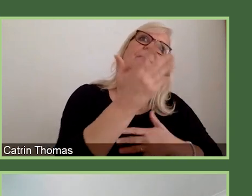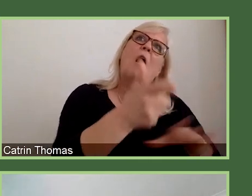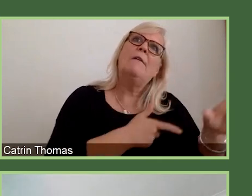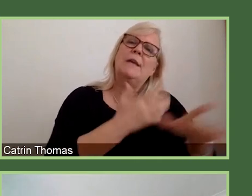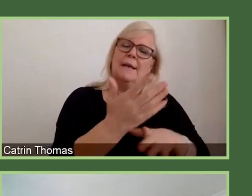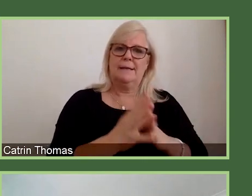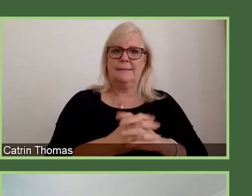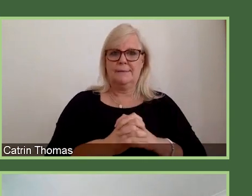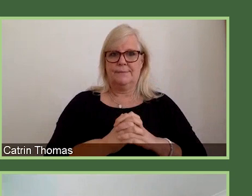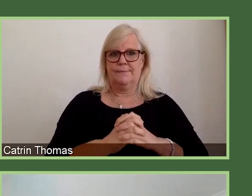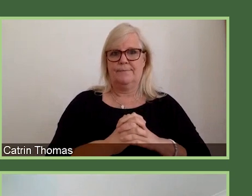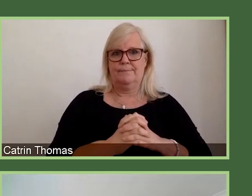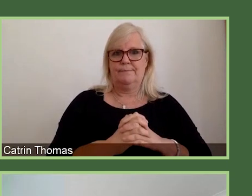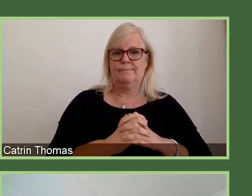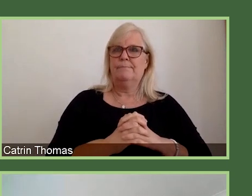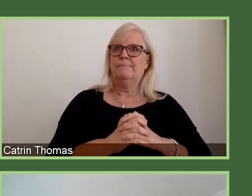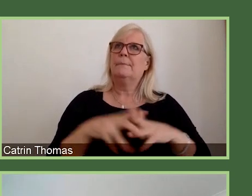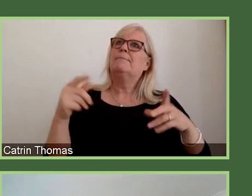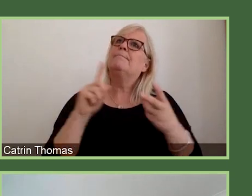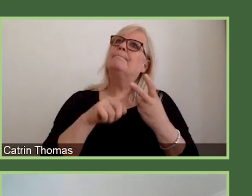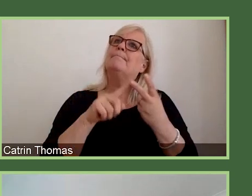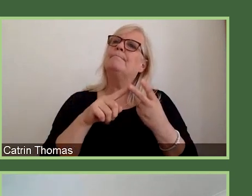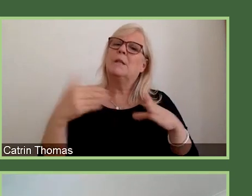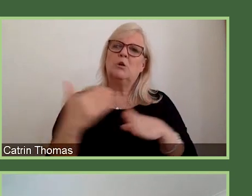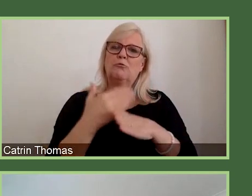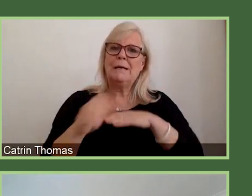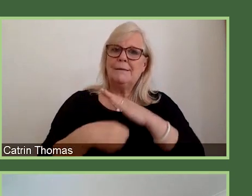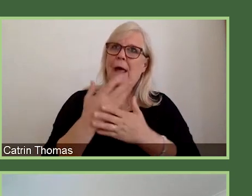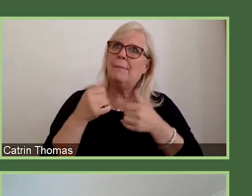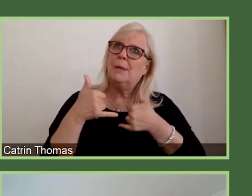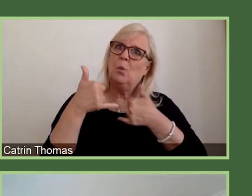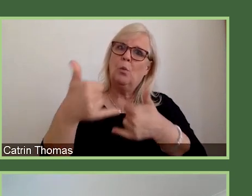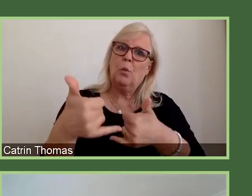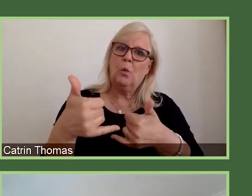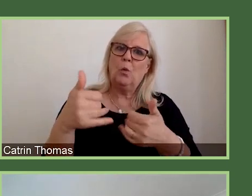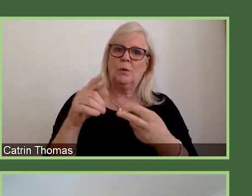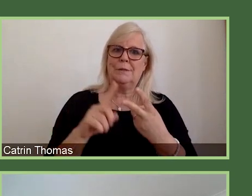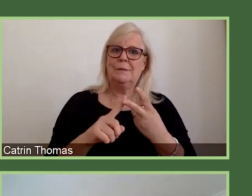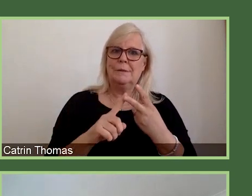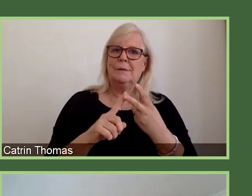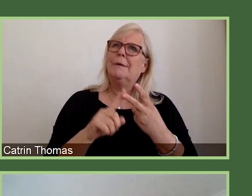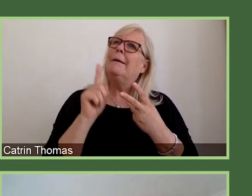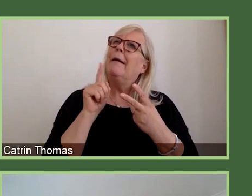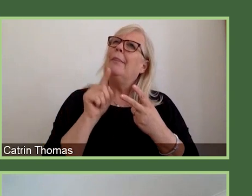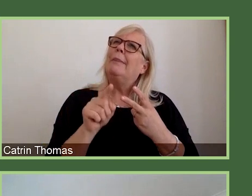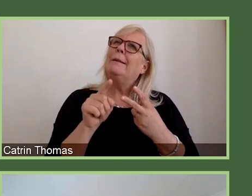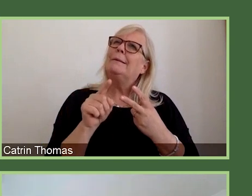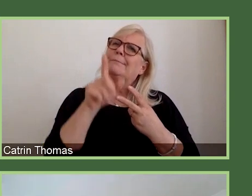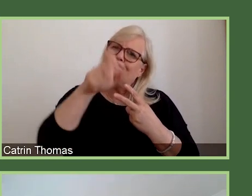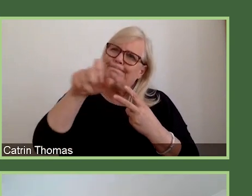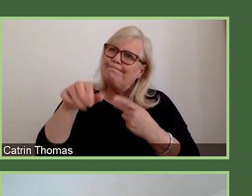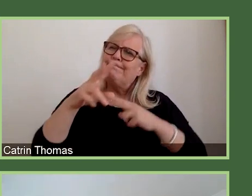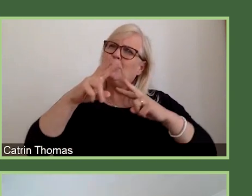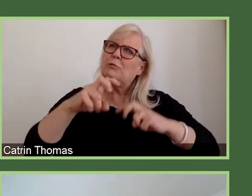broad set, which we recognise this. But these are for those researchers who have established their